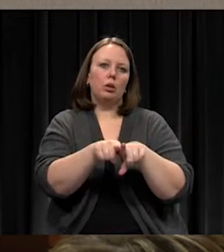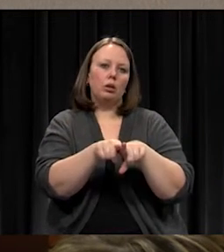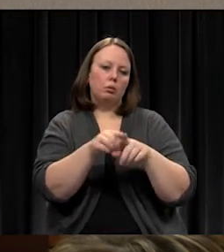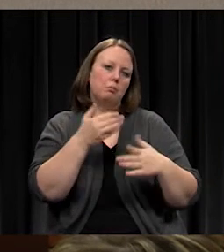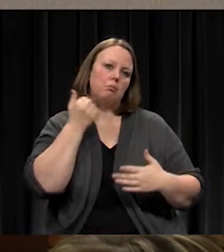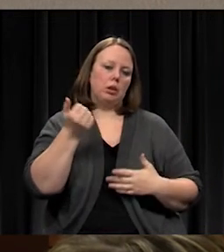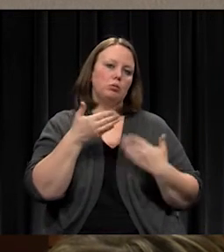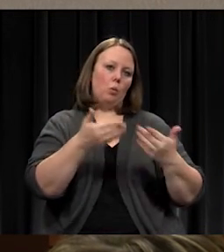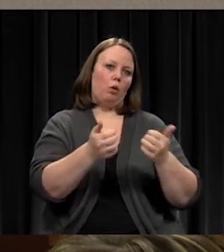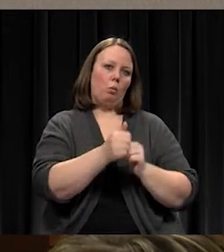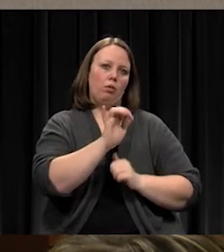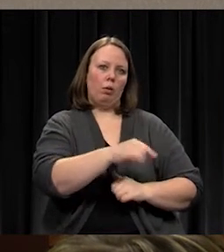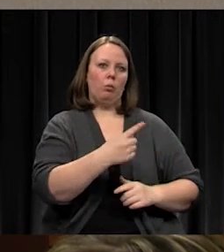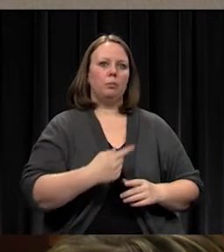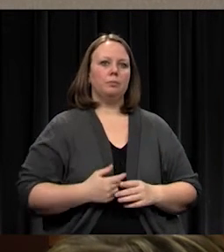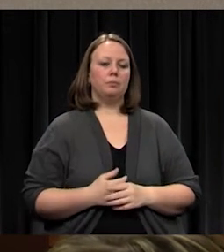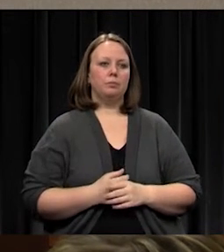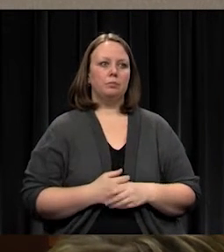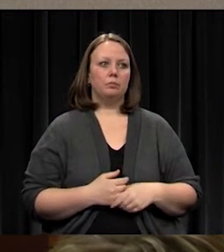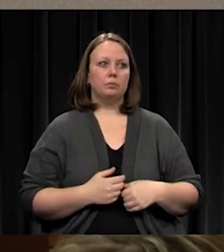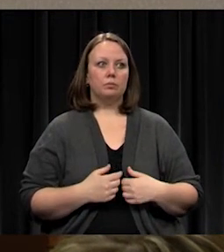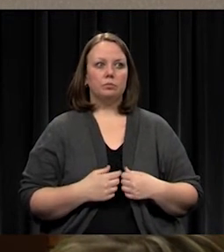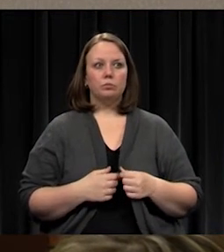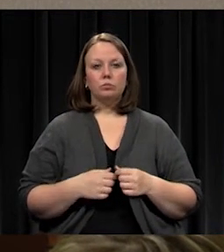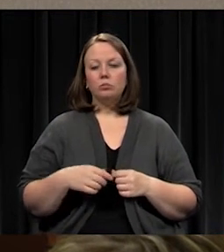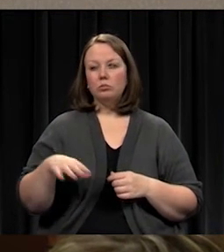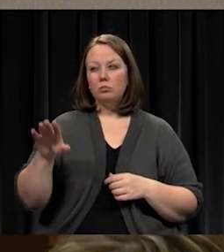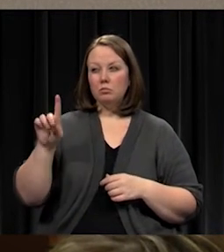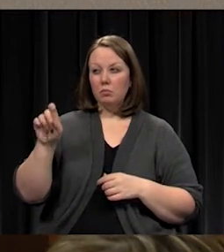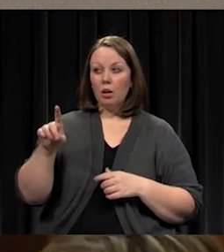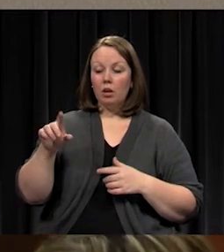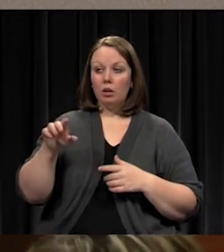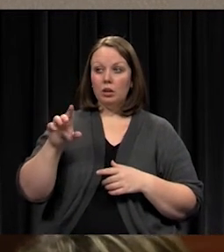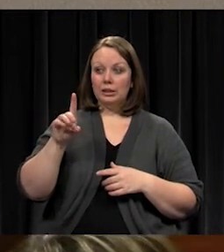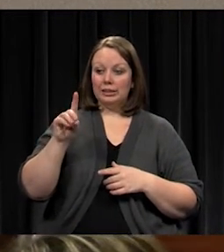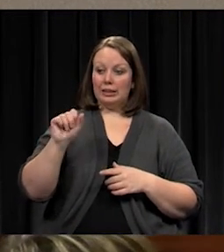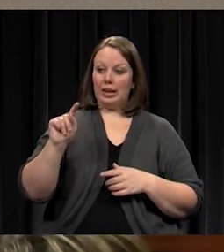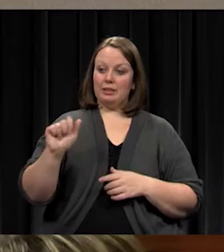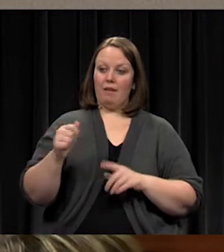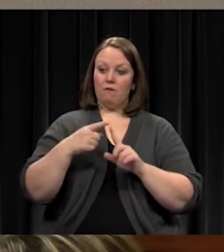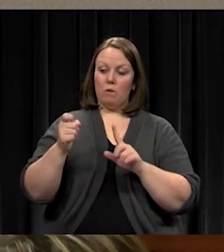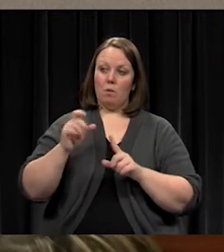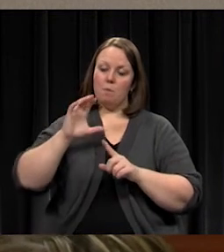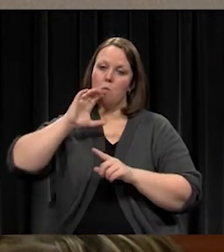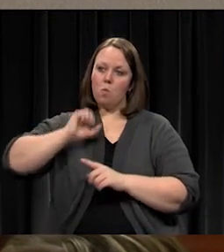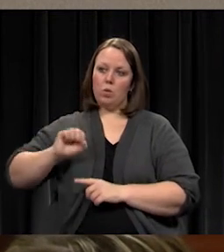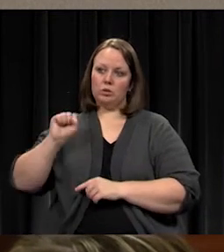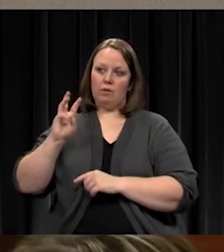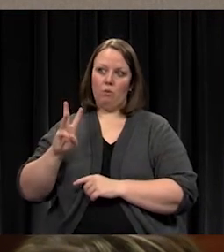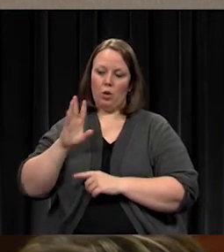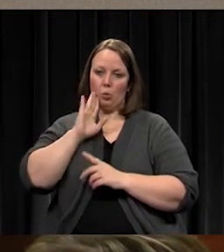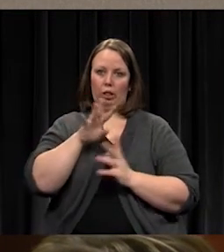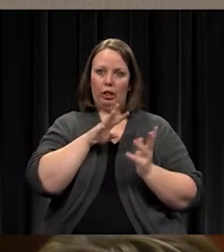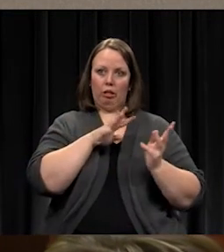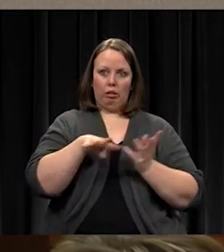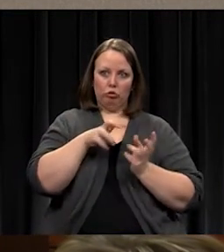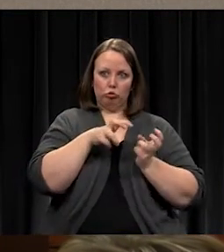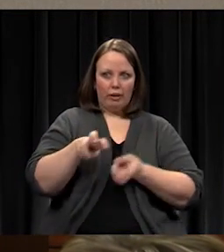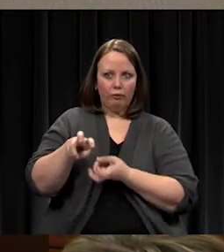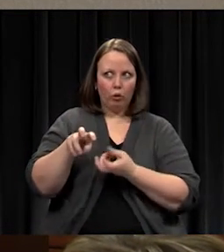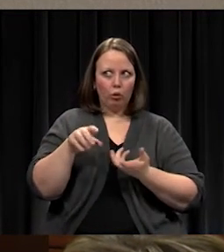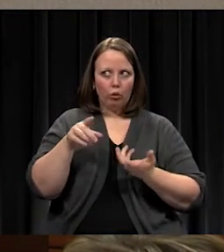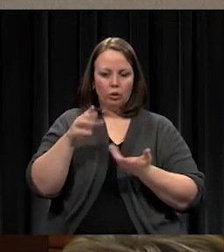that package. Will all the data from our former software upload into that? Are you going to have to archive it?